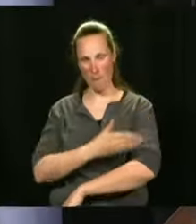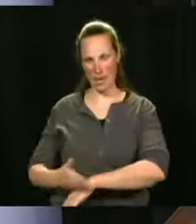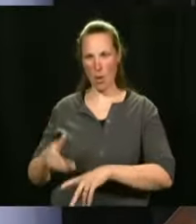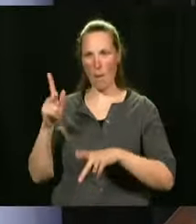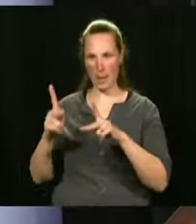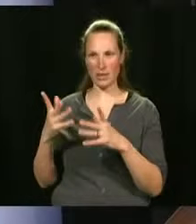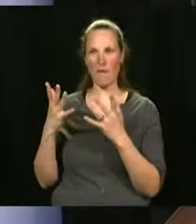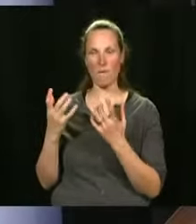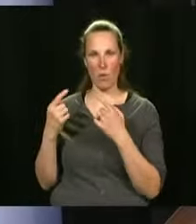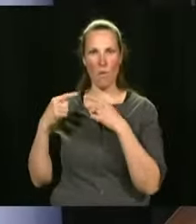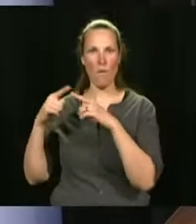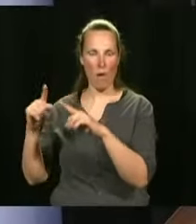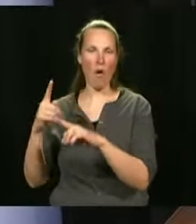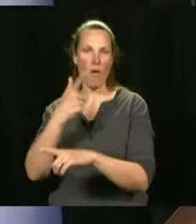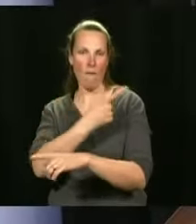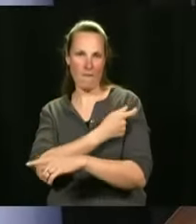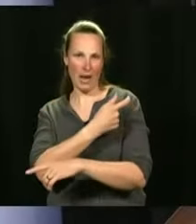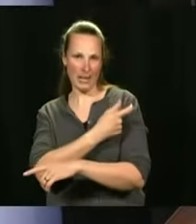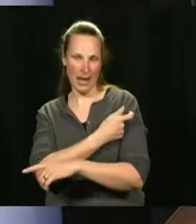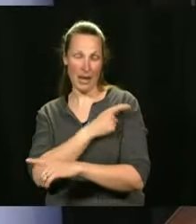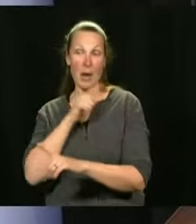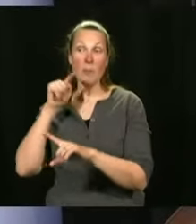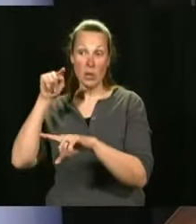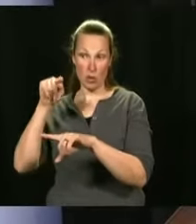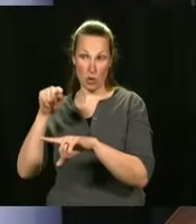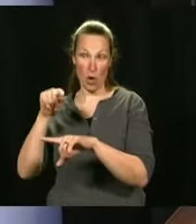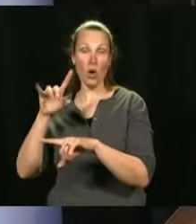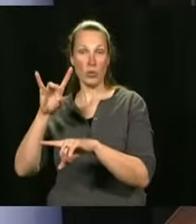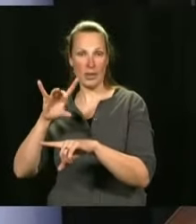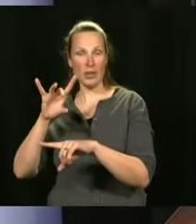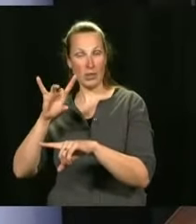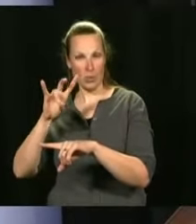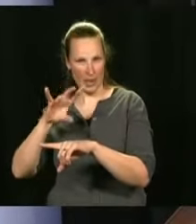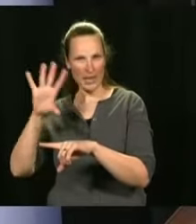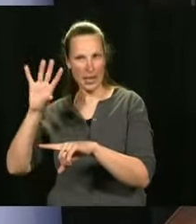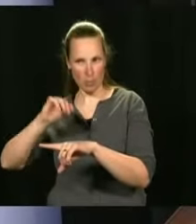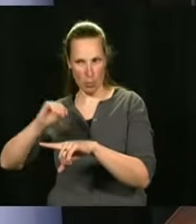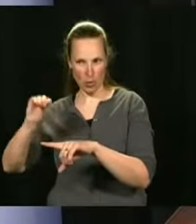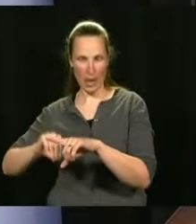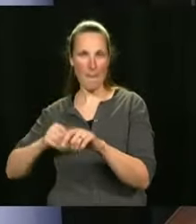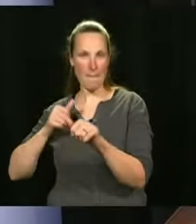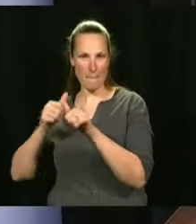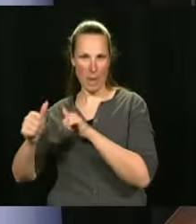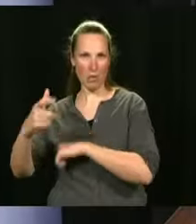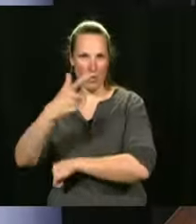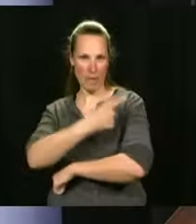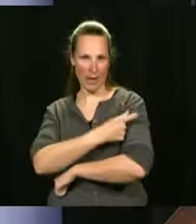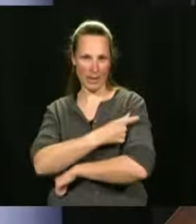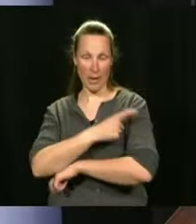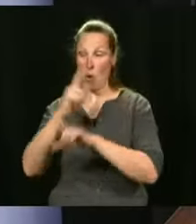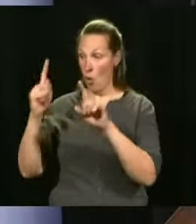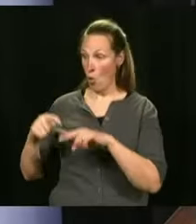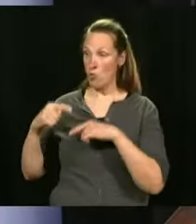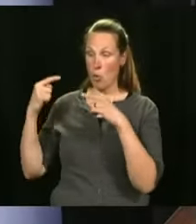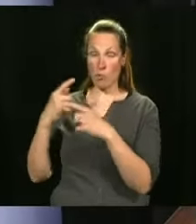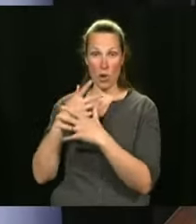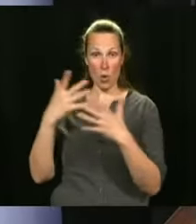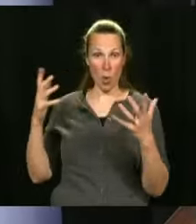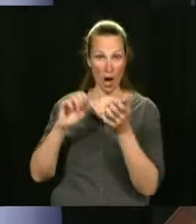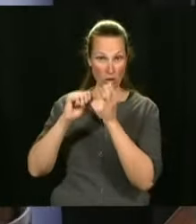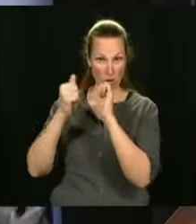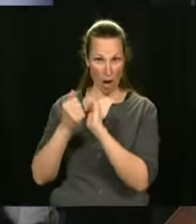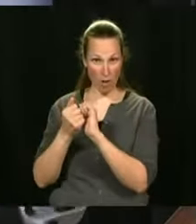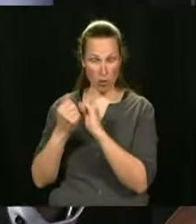that happened since then, and we have to take this good news when we have it, is that we asked to have additional vaccines and we got them. We had a